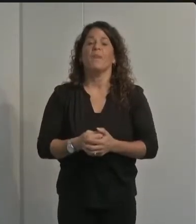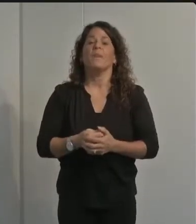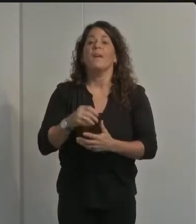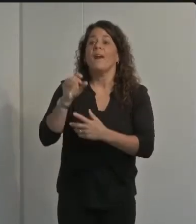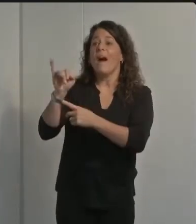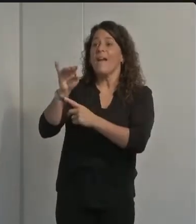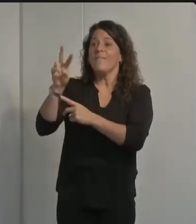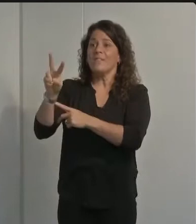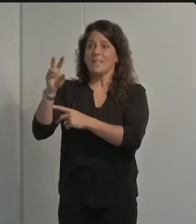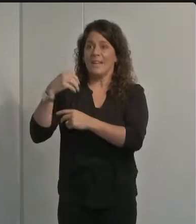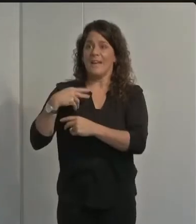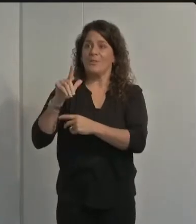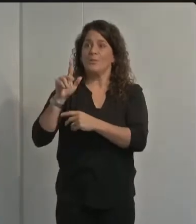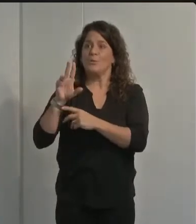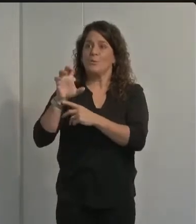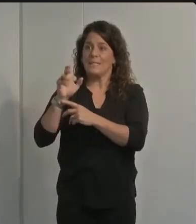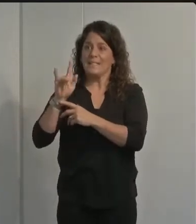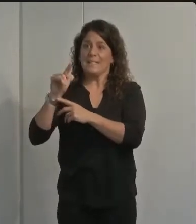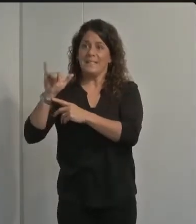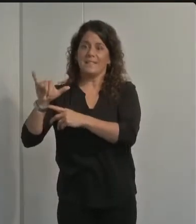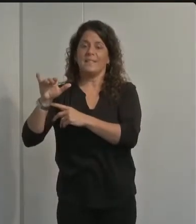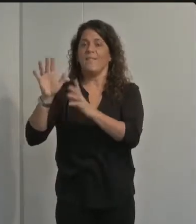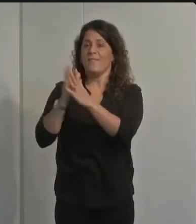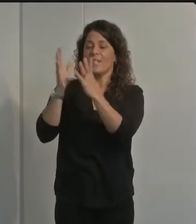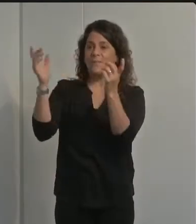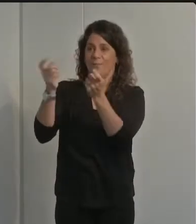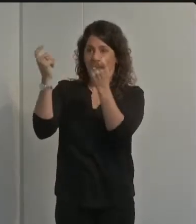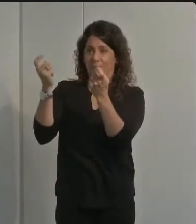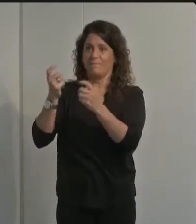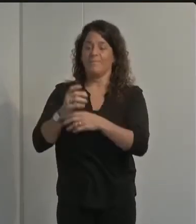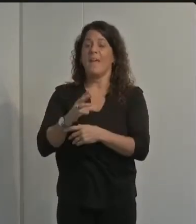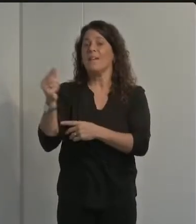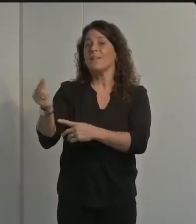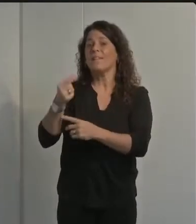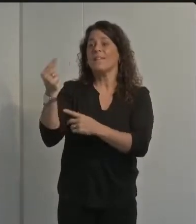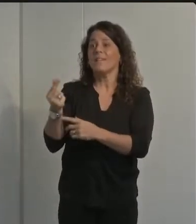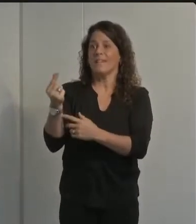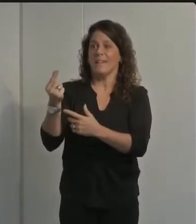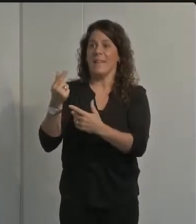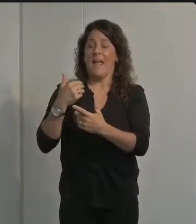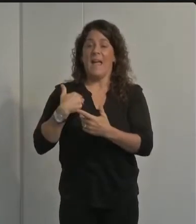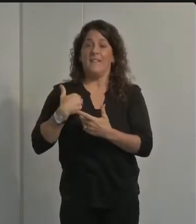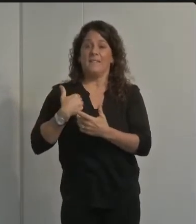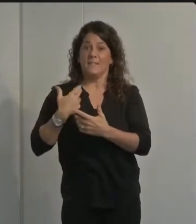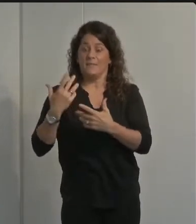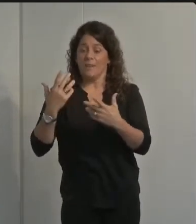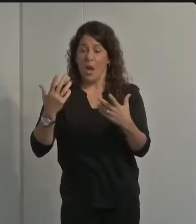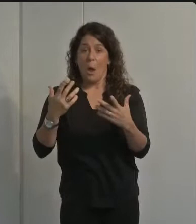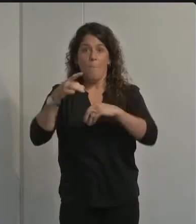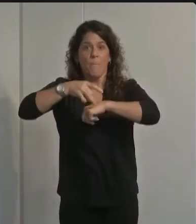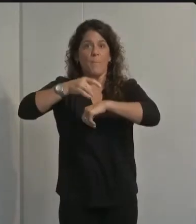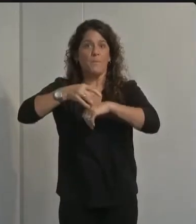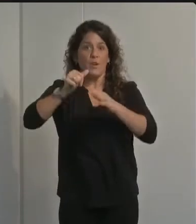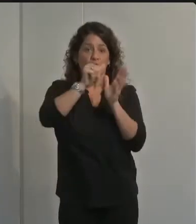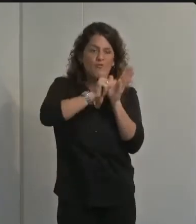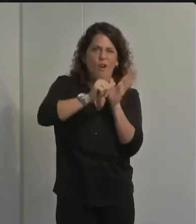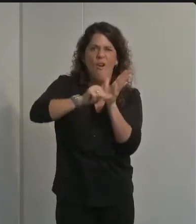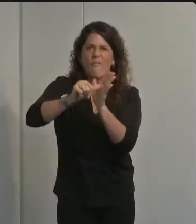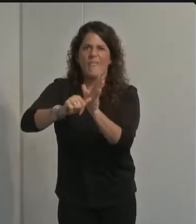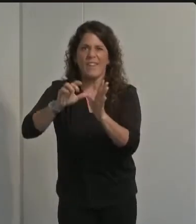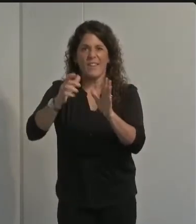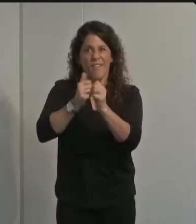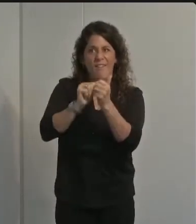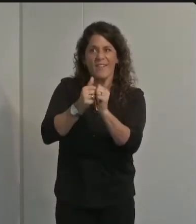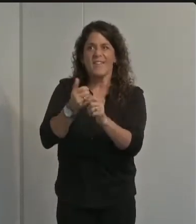in galita many local families are participating in the galita valley library's pumpkin decorating contest and the staff of the santa barbara